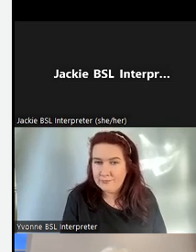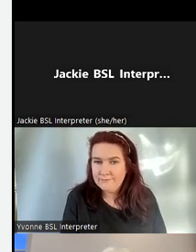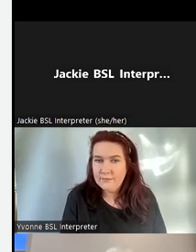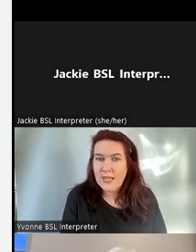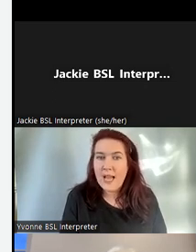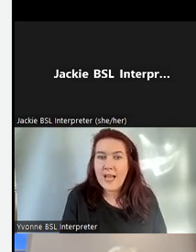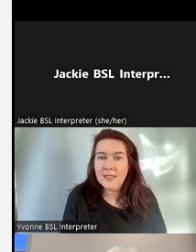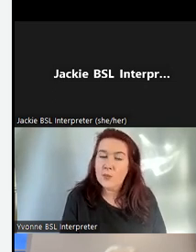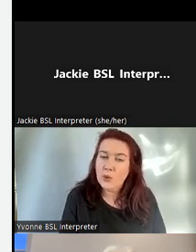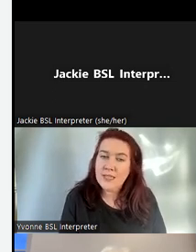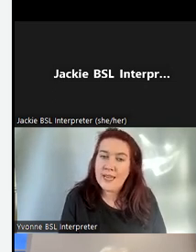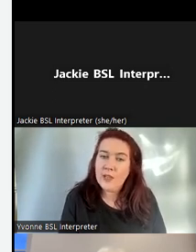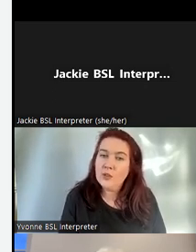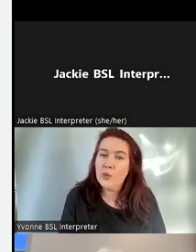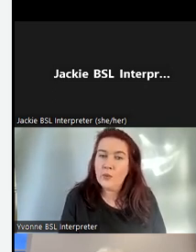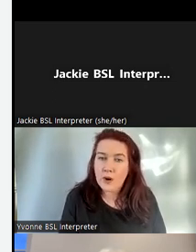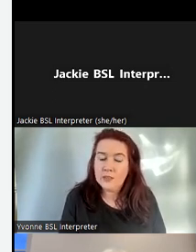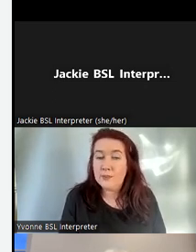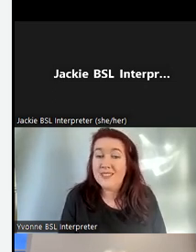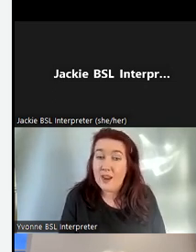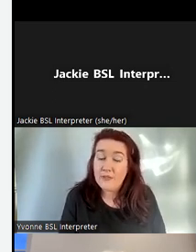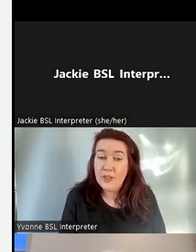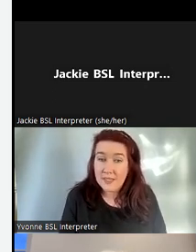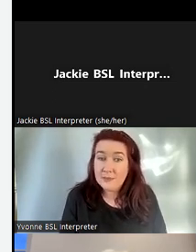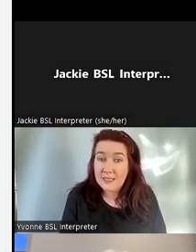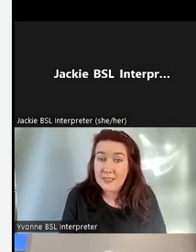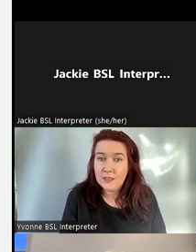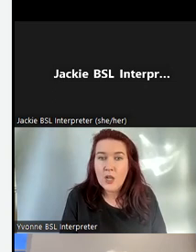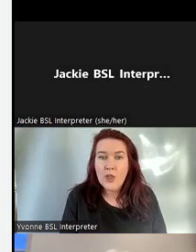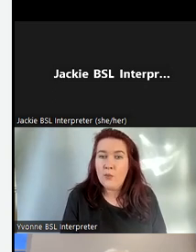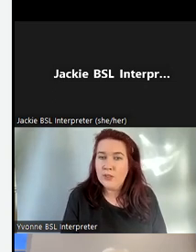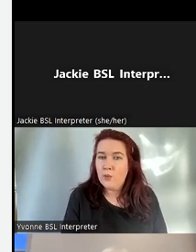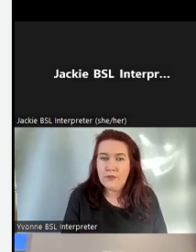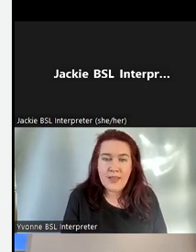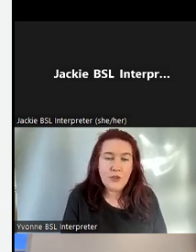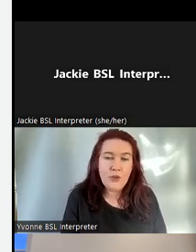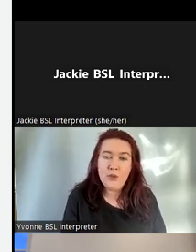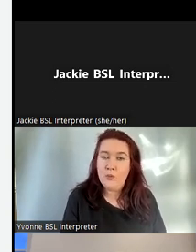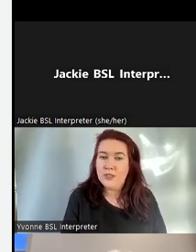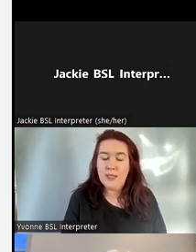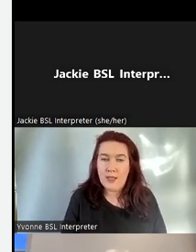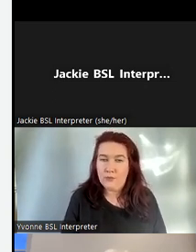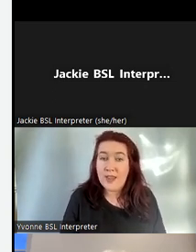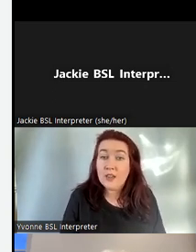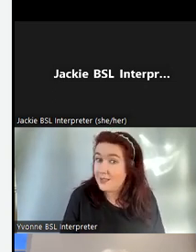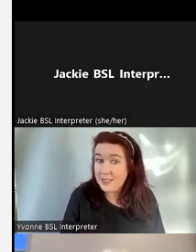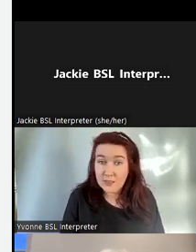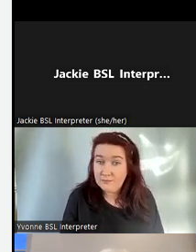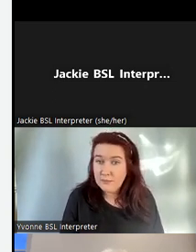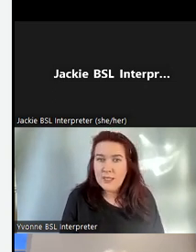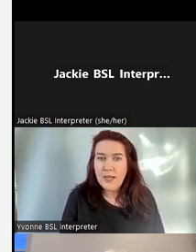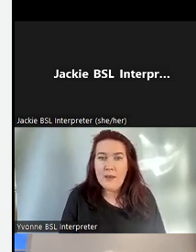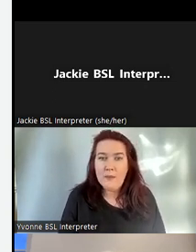missing and there wasn't any ongoing work to preserve this material there wasn't one venue there wasn't a record